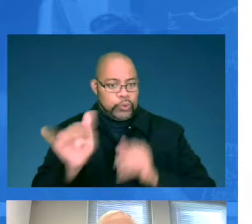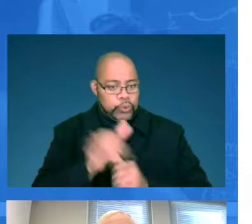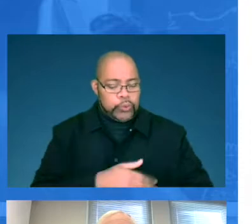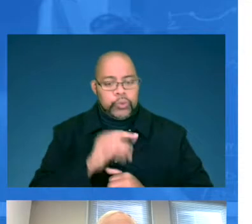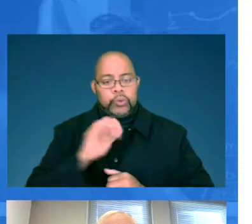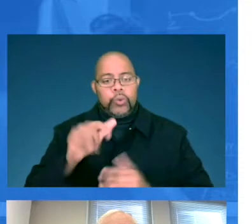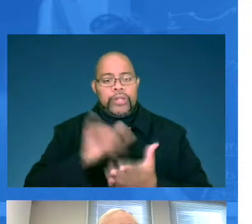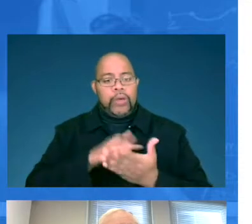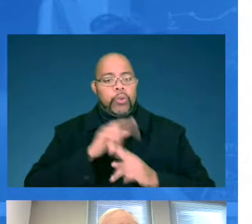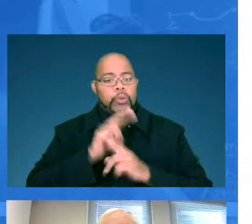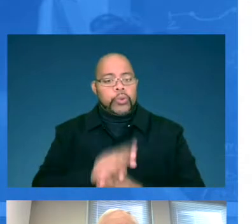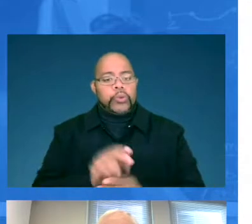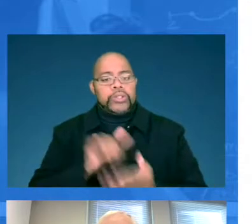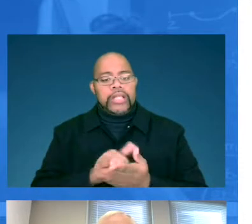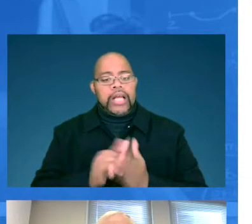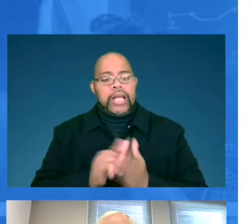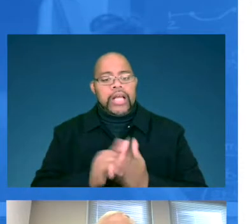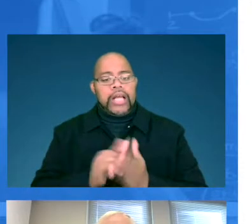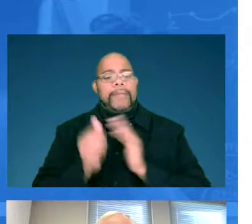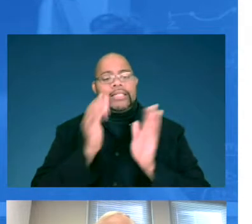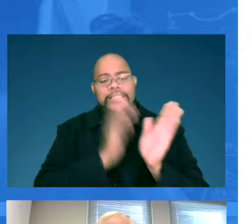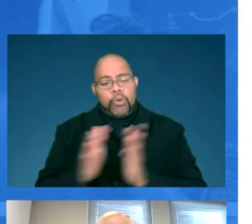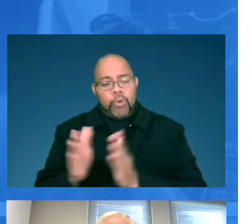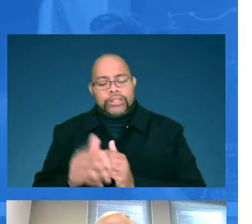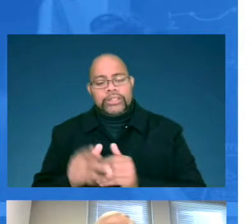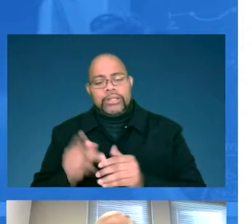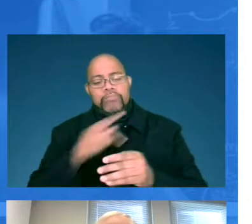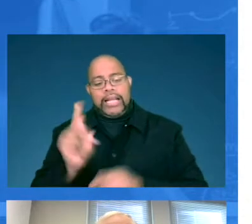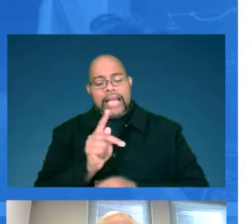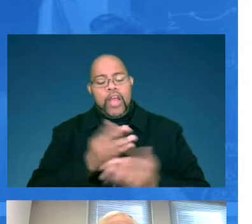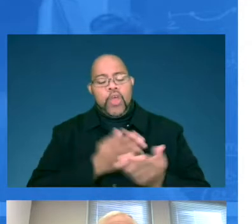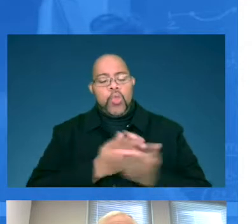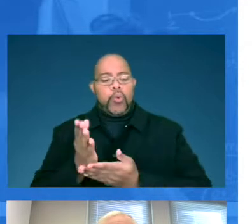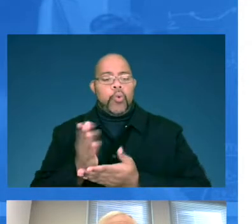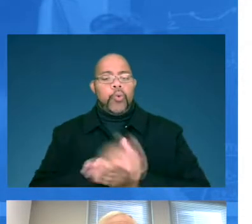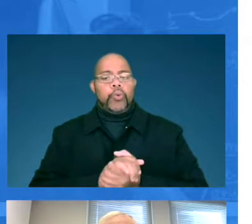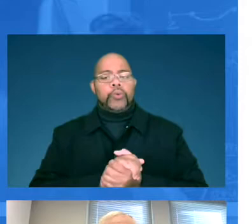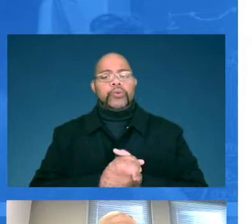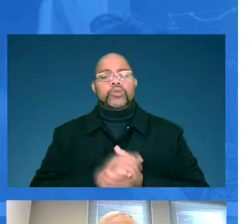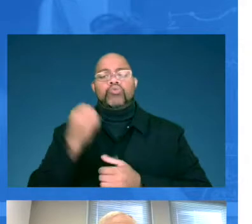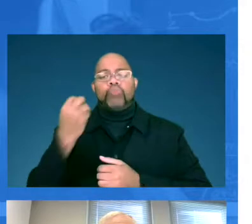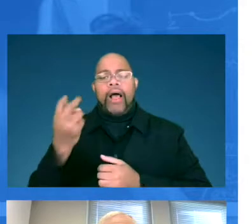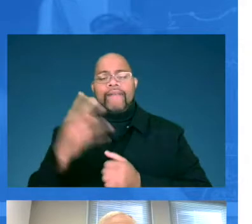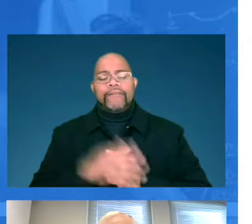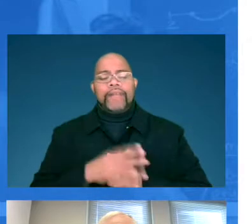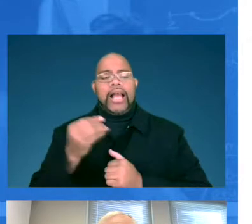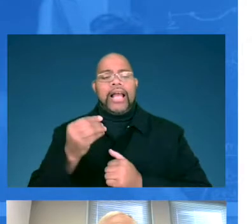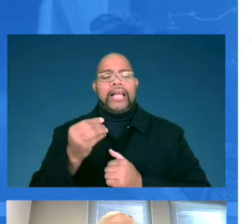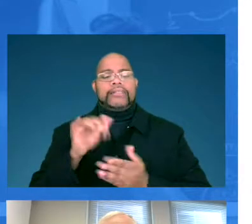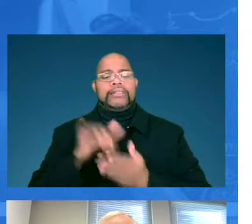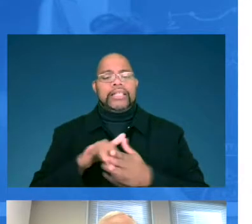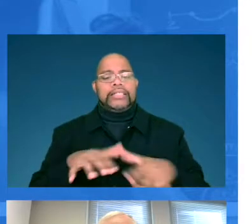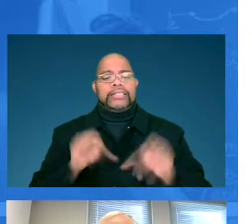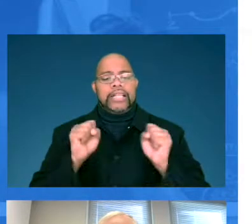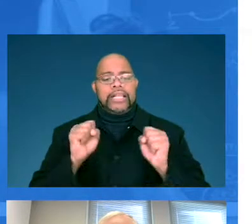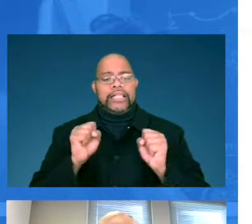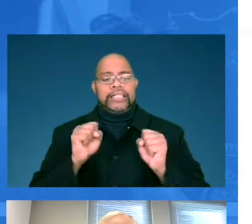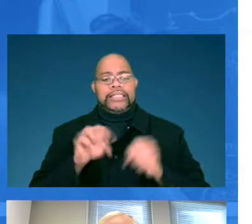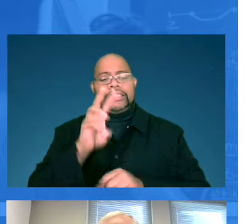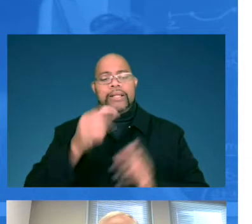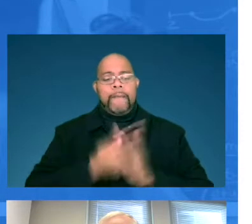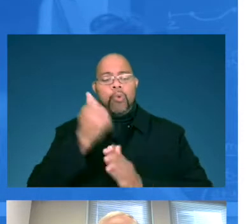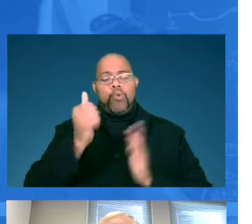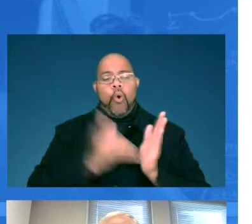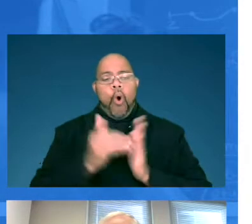It's a competency sequence, pre-K through 12, and essentially, it takes the six most often requested